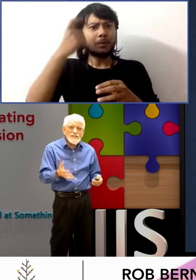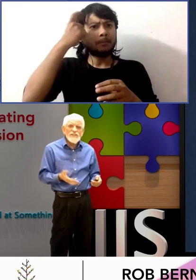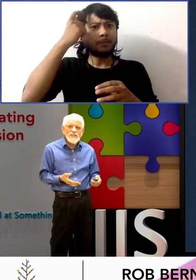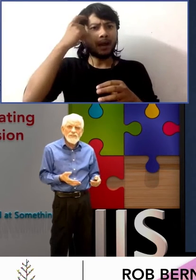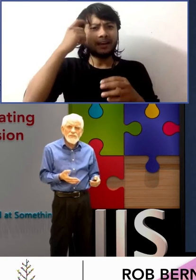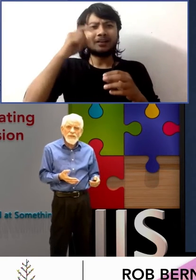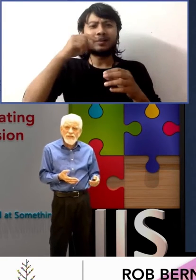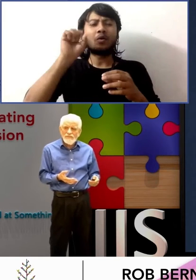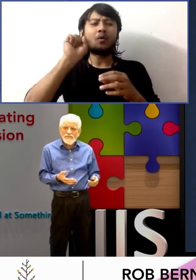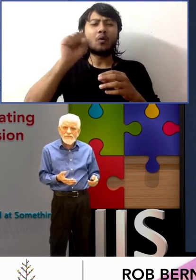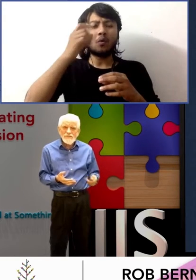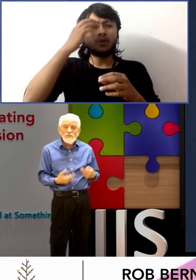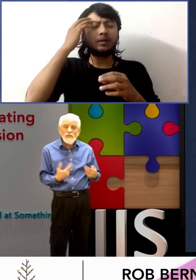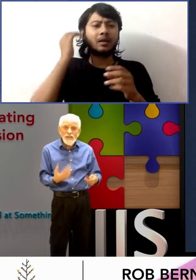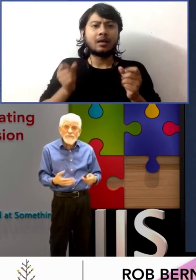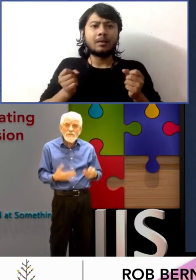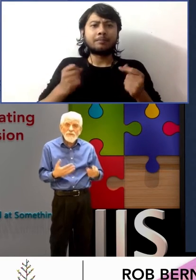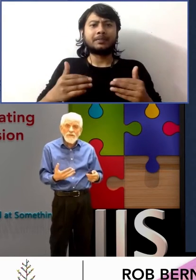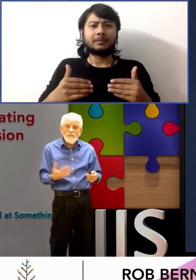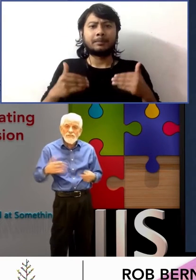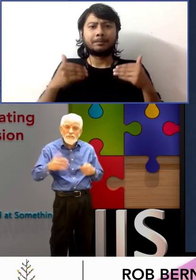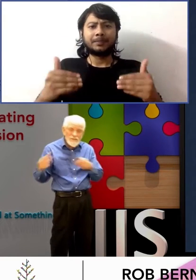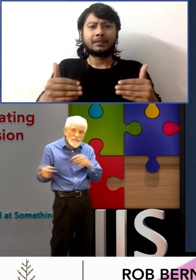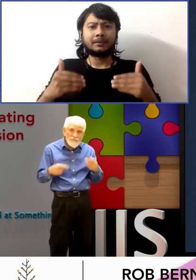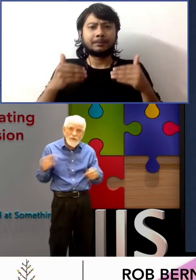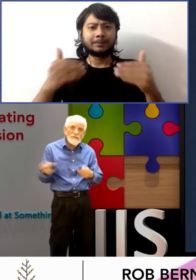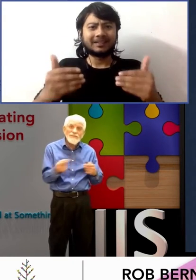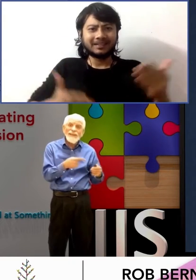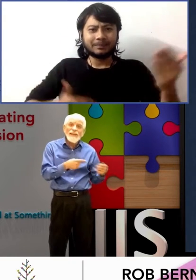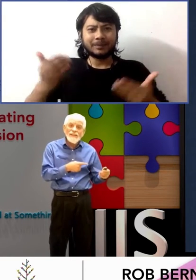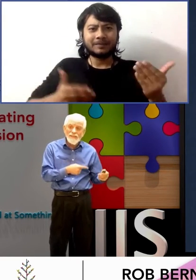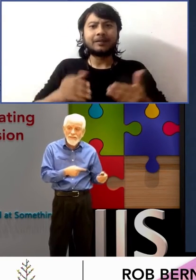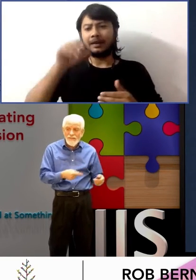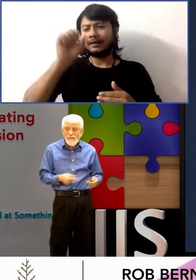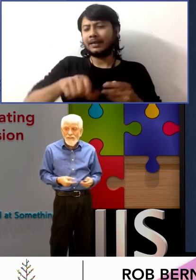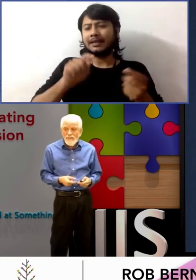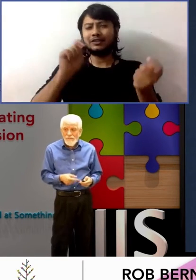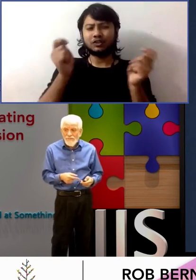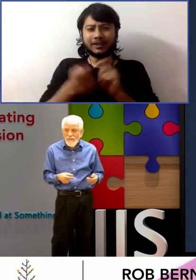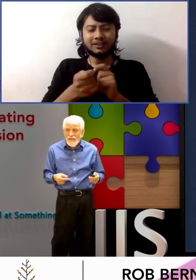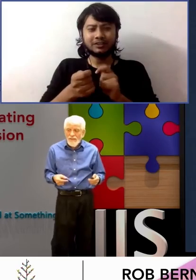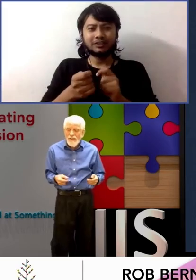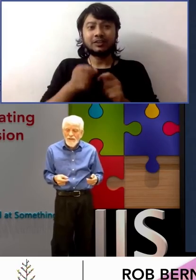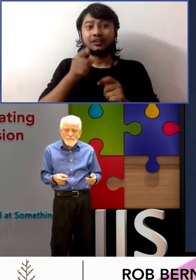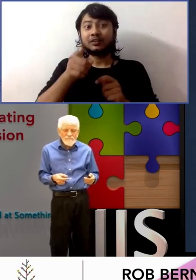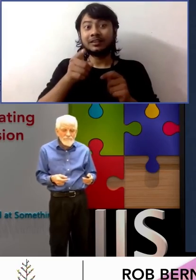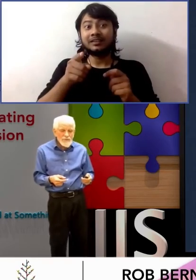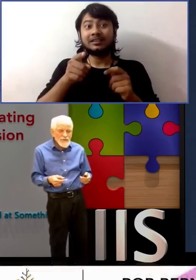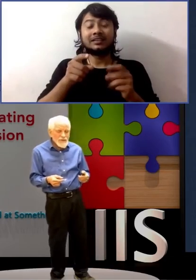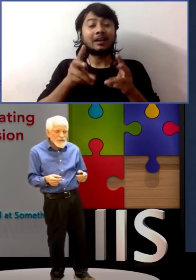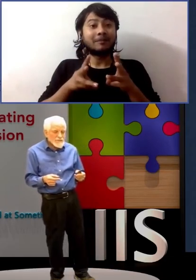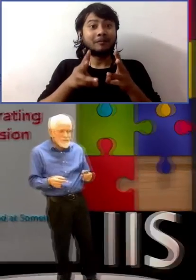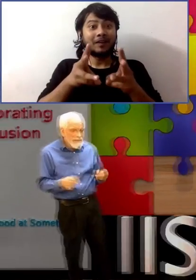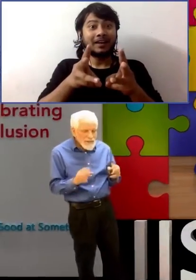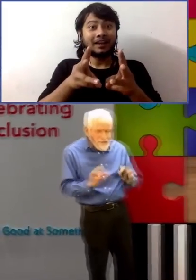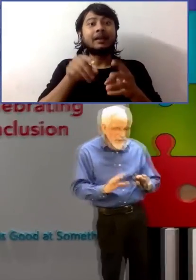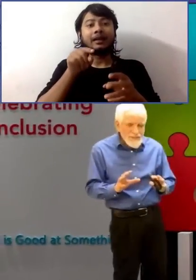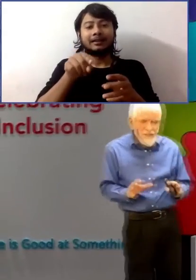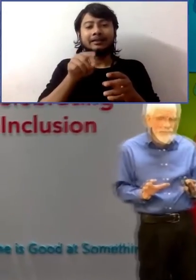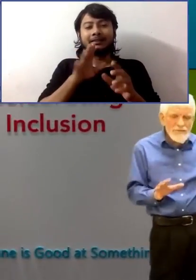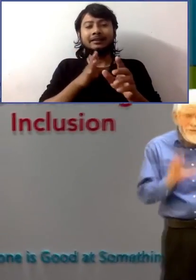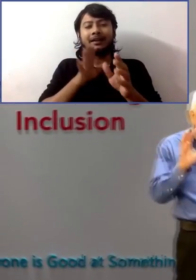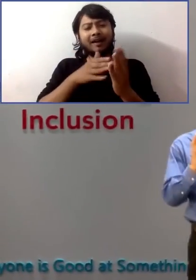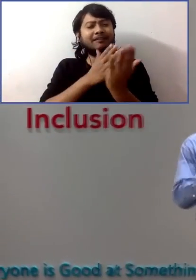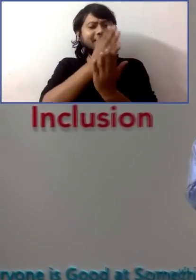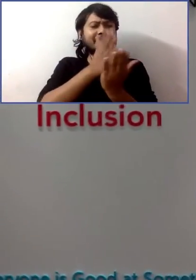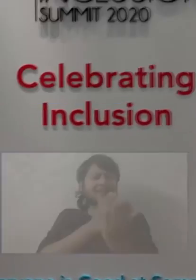changes the behavior. So, it's a behavioral approach, it's just a different way of getting there. Now, here's an